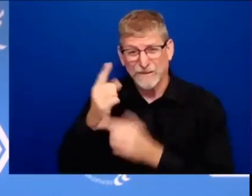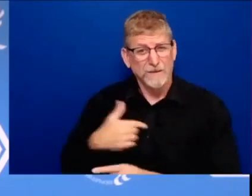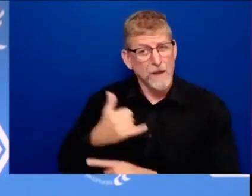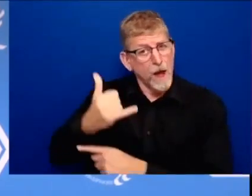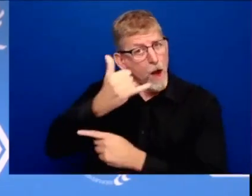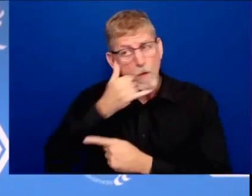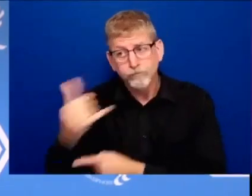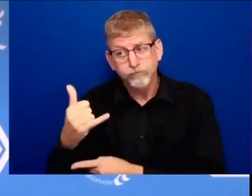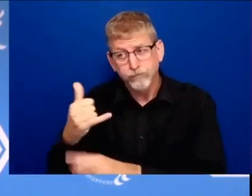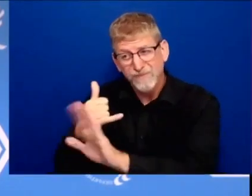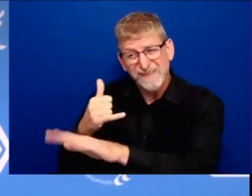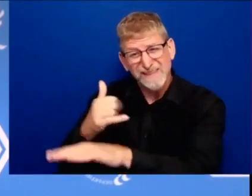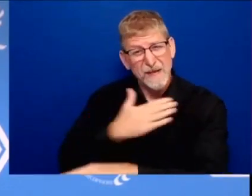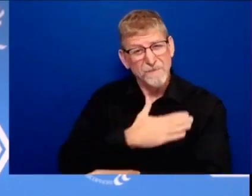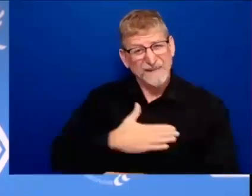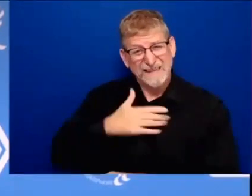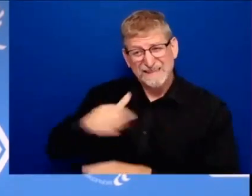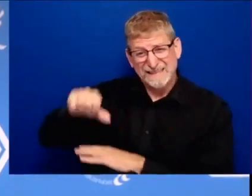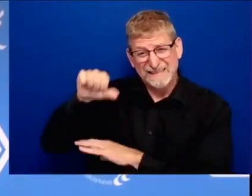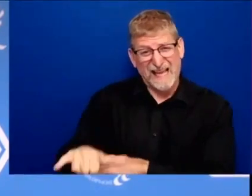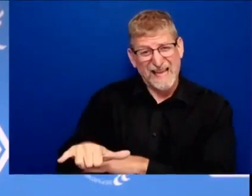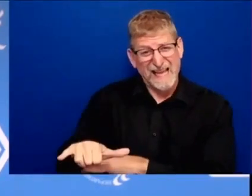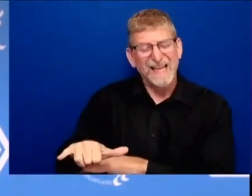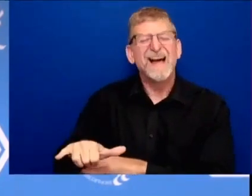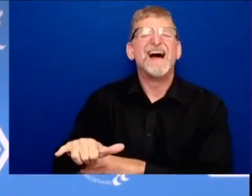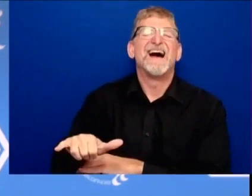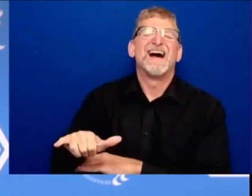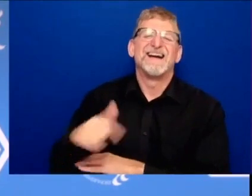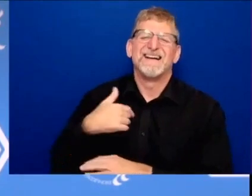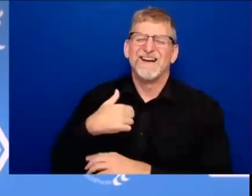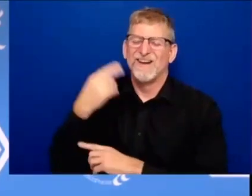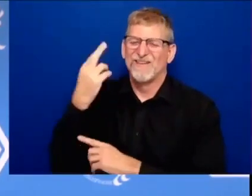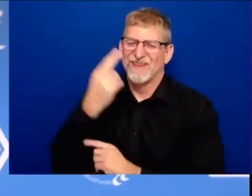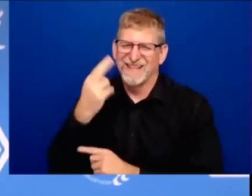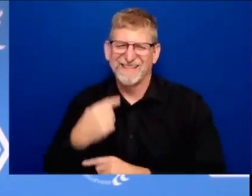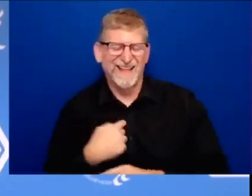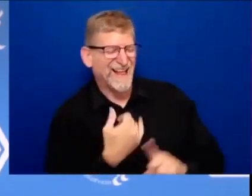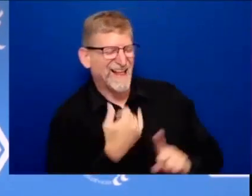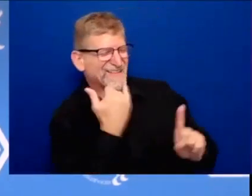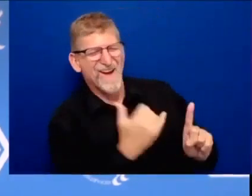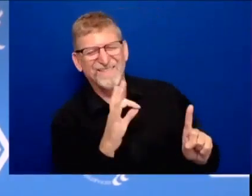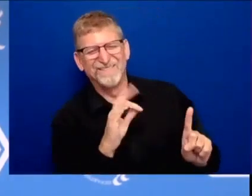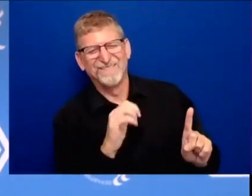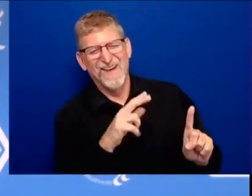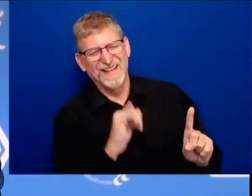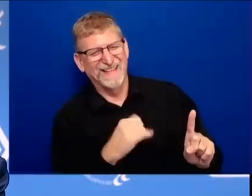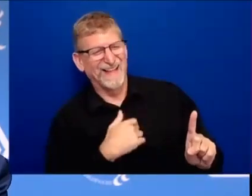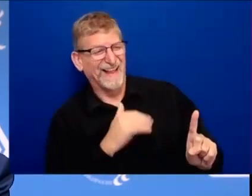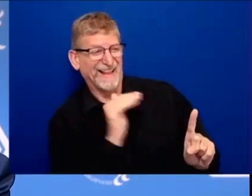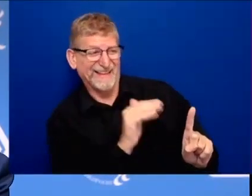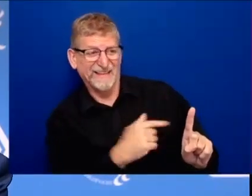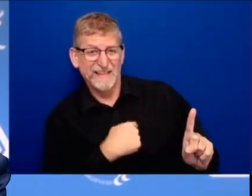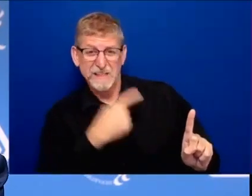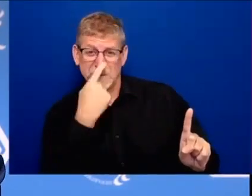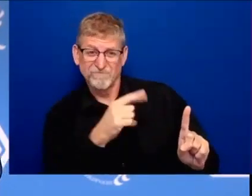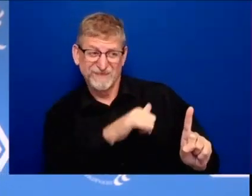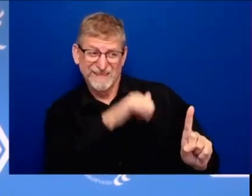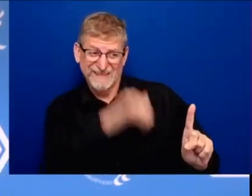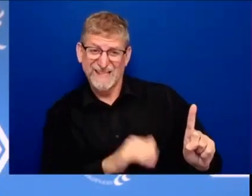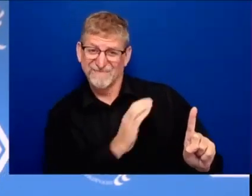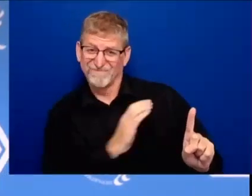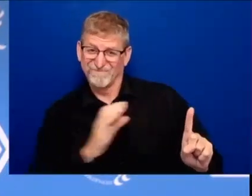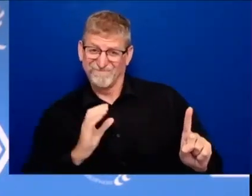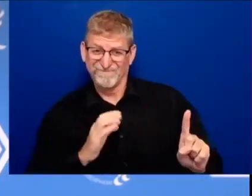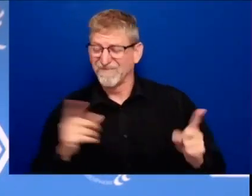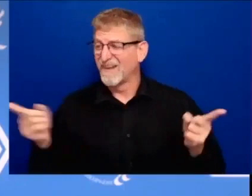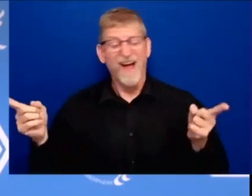before god like to say would you stay if i came so thank you both for staying uh our nation